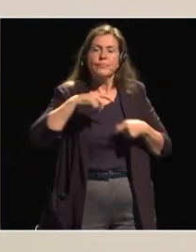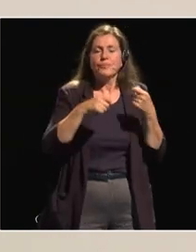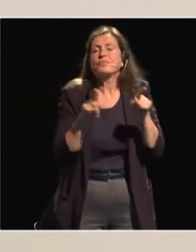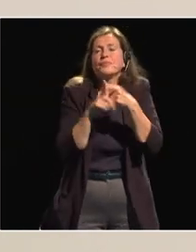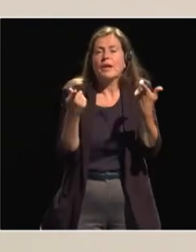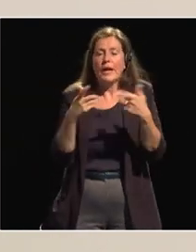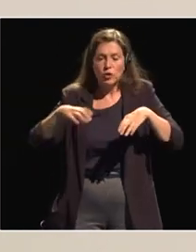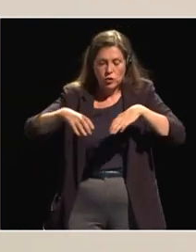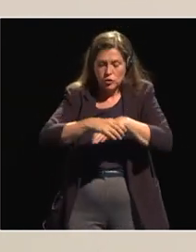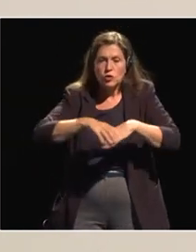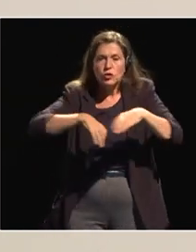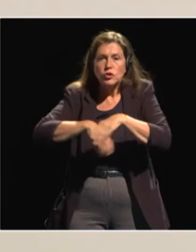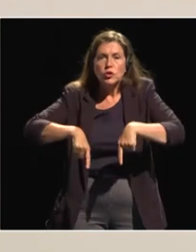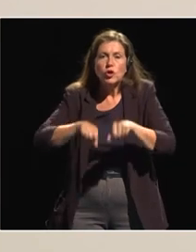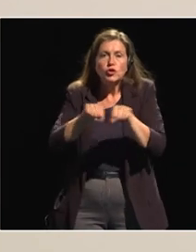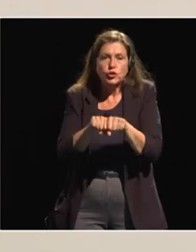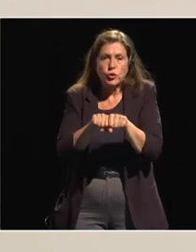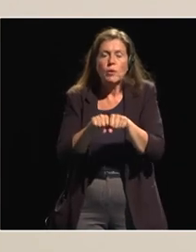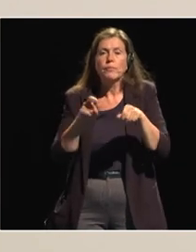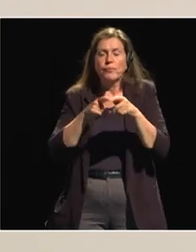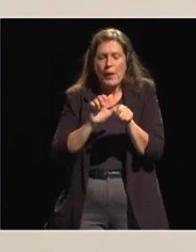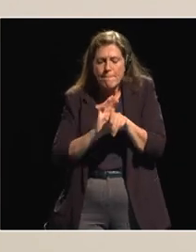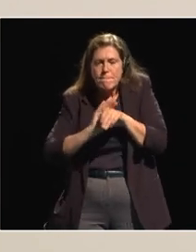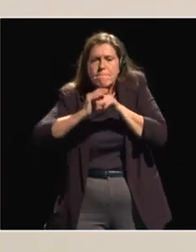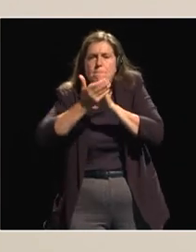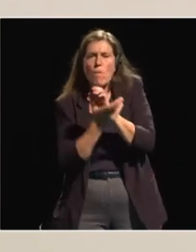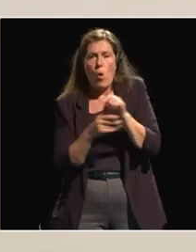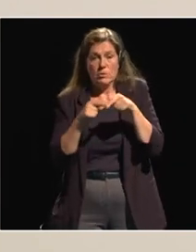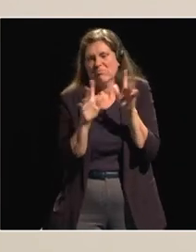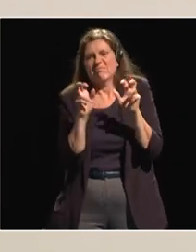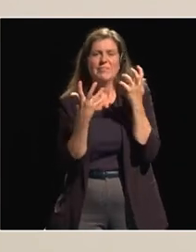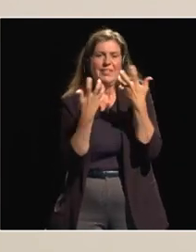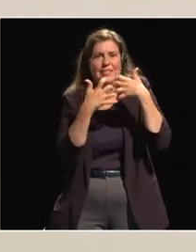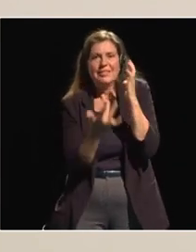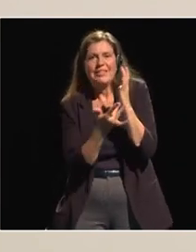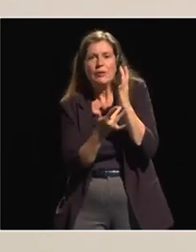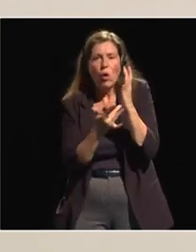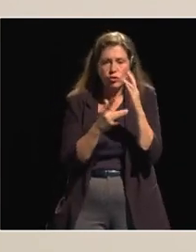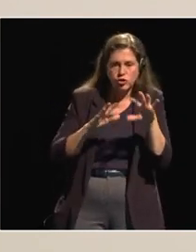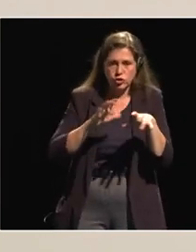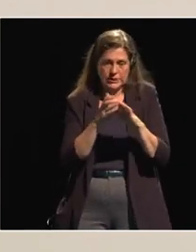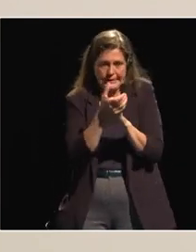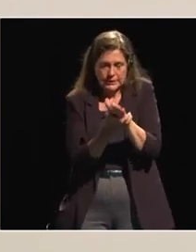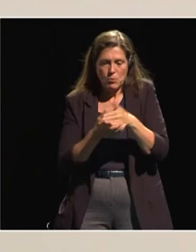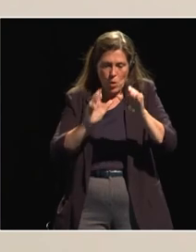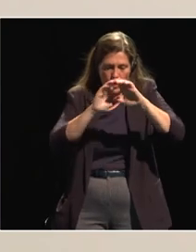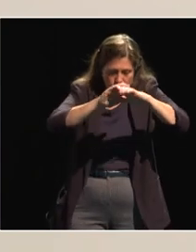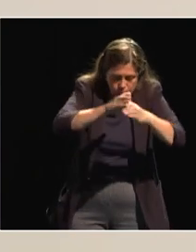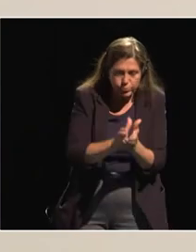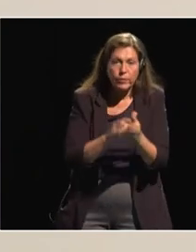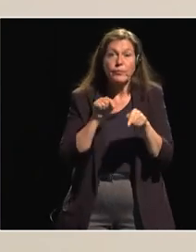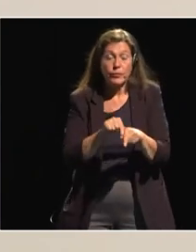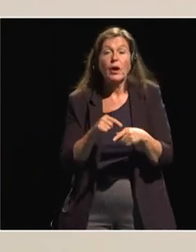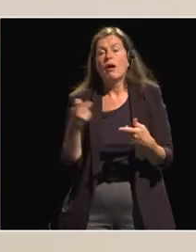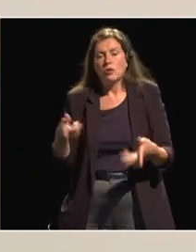the shoe molds is a tech technology workers young people learn the shoe